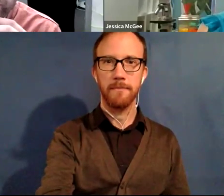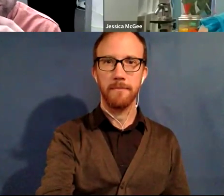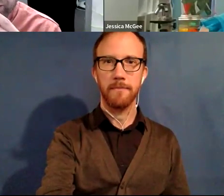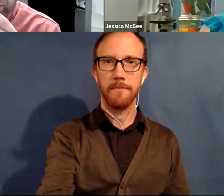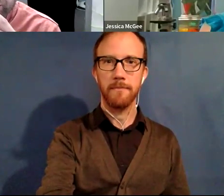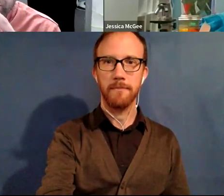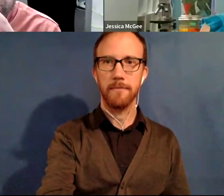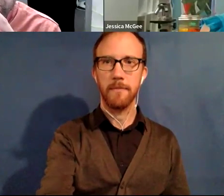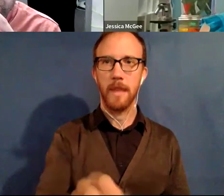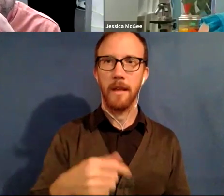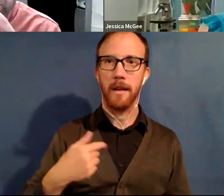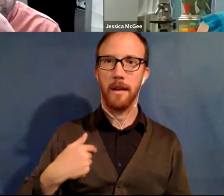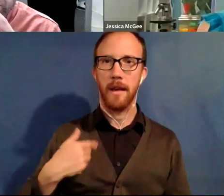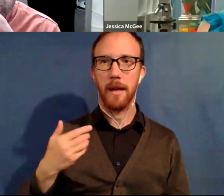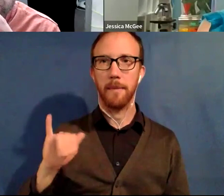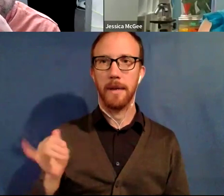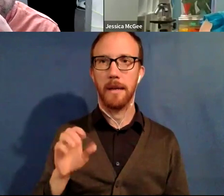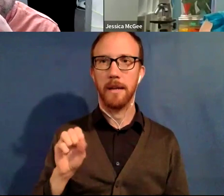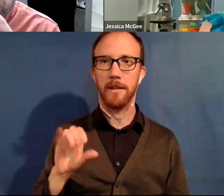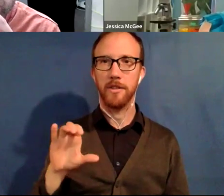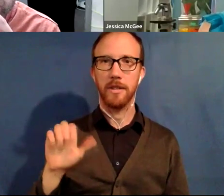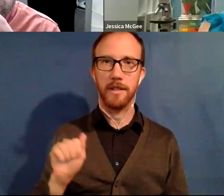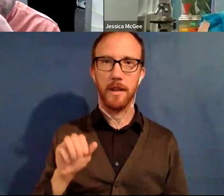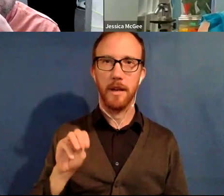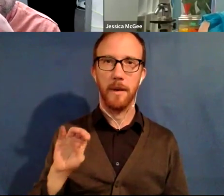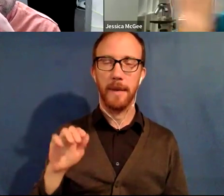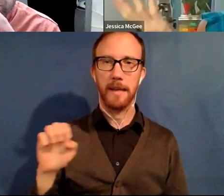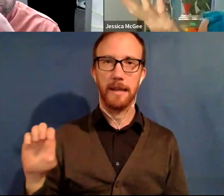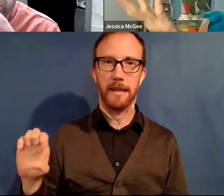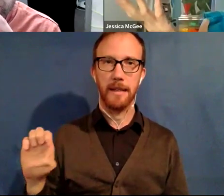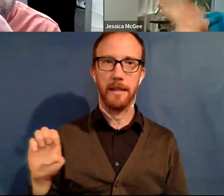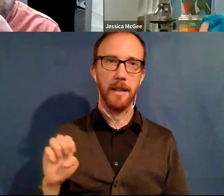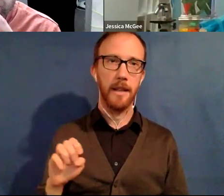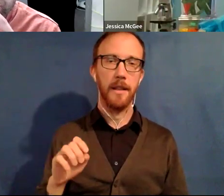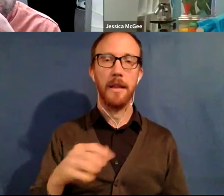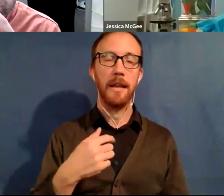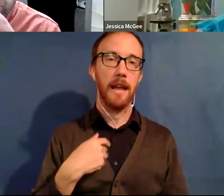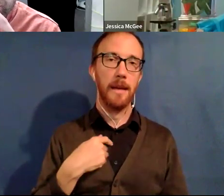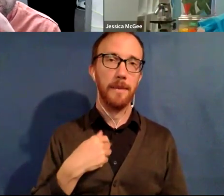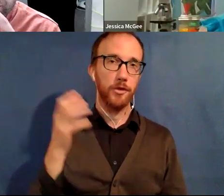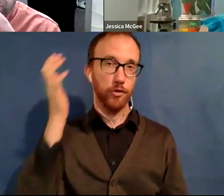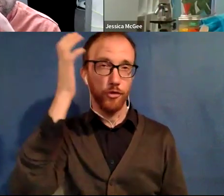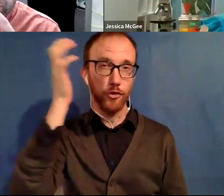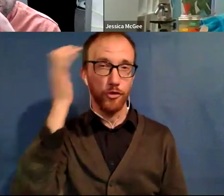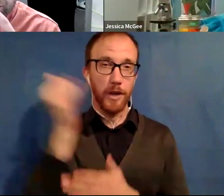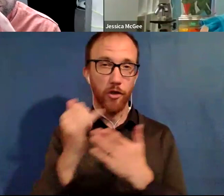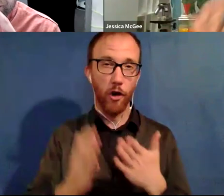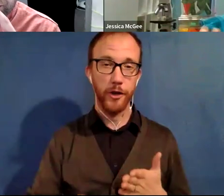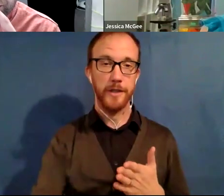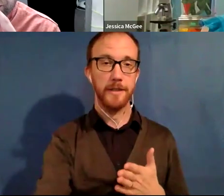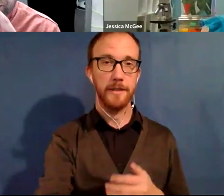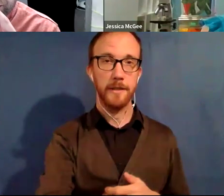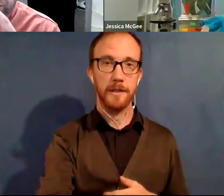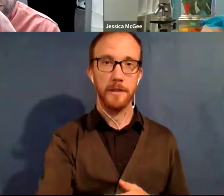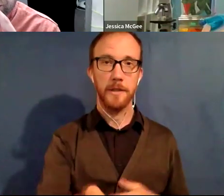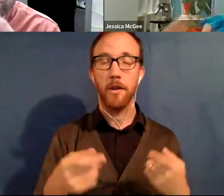known as an artist as Love Hey Lola, and I am a trash artist. I am also a painter, a